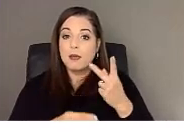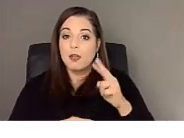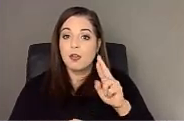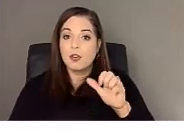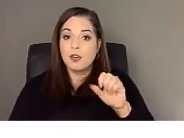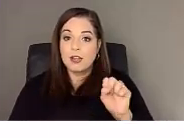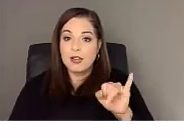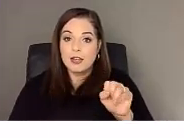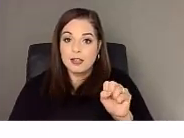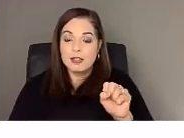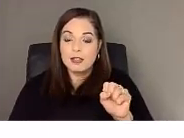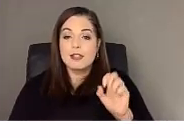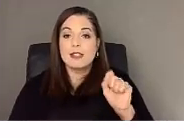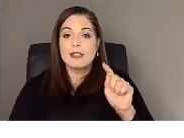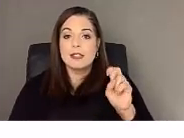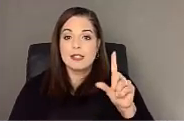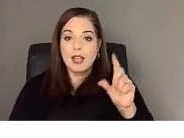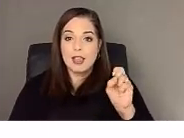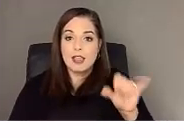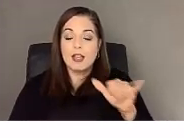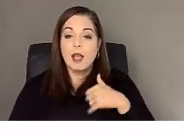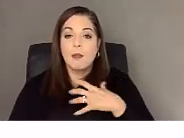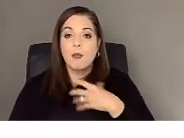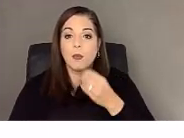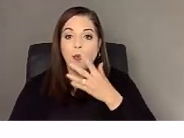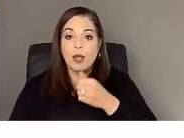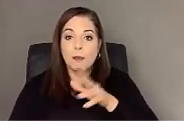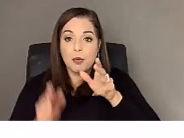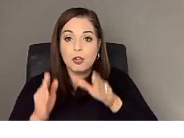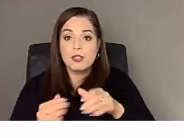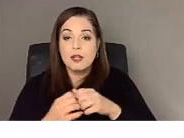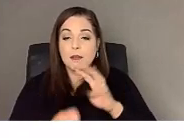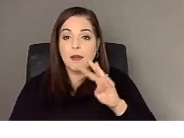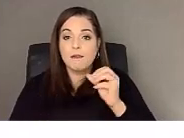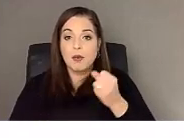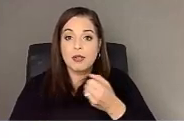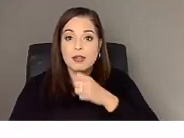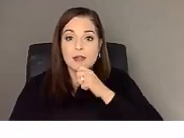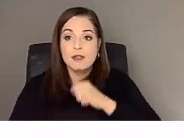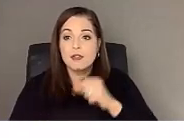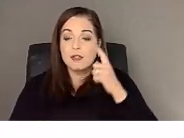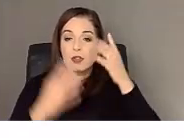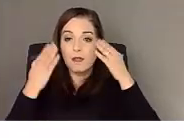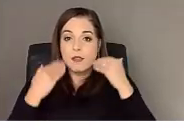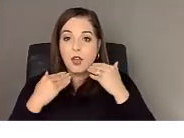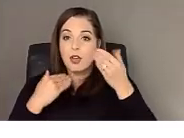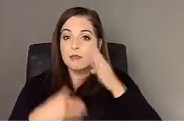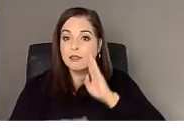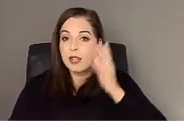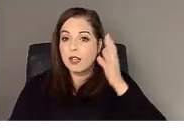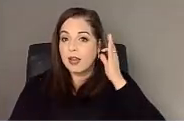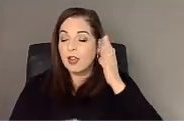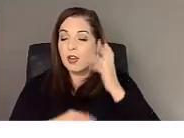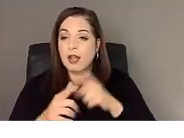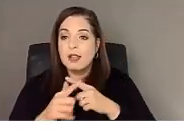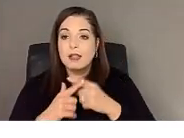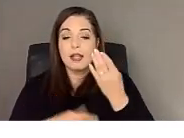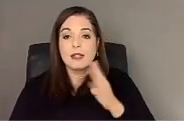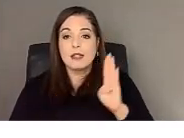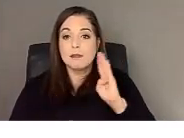I'm a white person in my 40s with long ash blonde hair and wearing a cream colored cardigan sweater and a navy blue shirt.